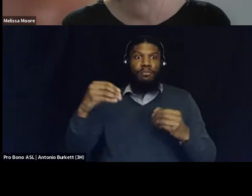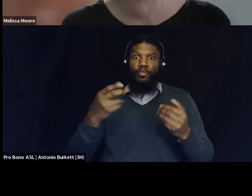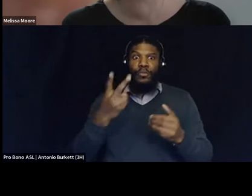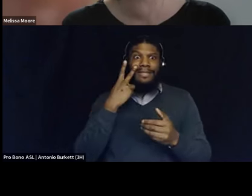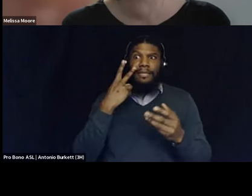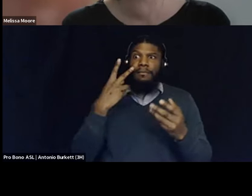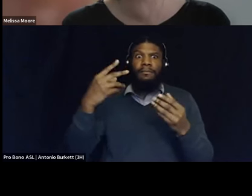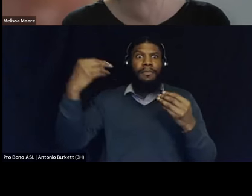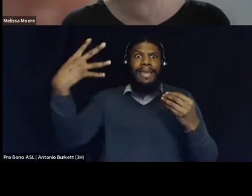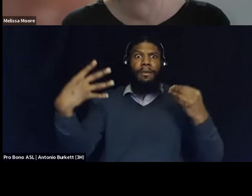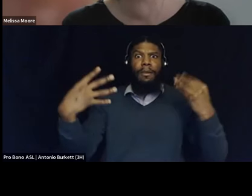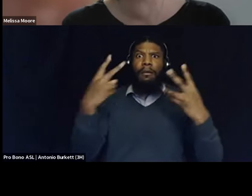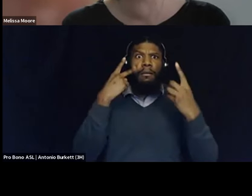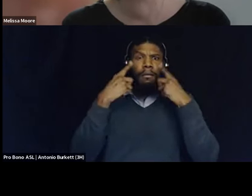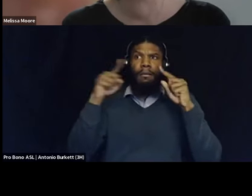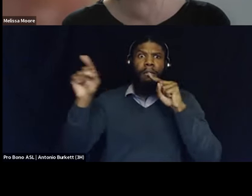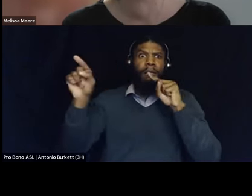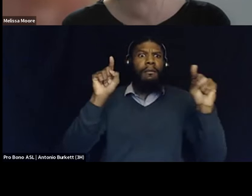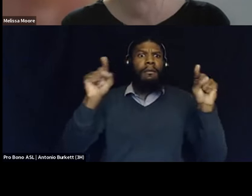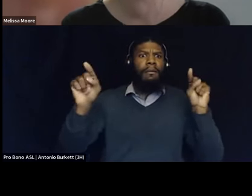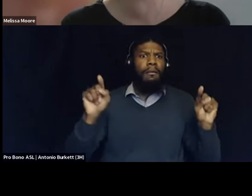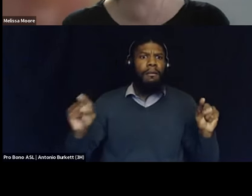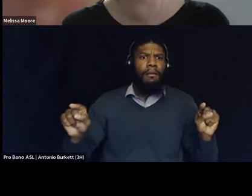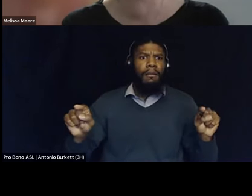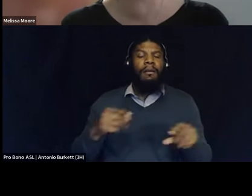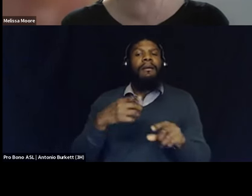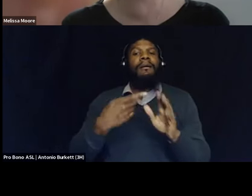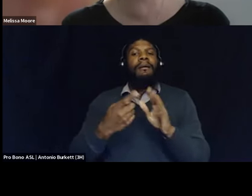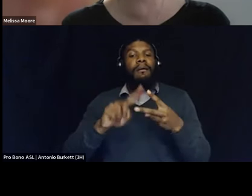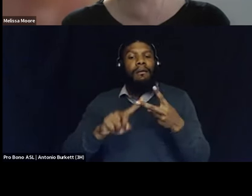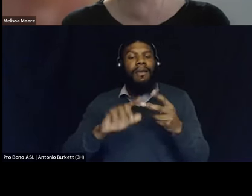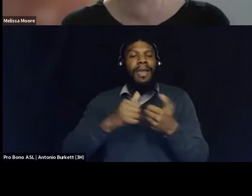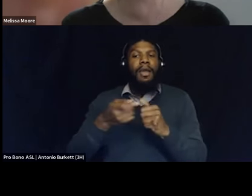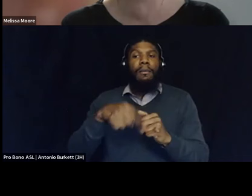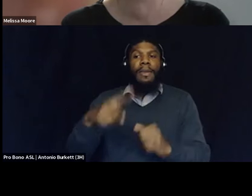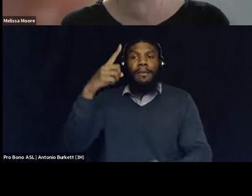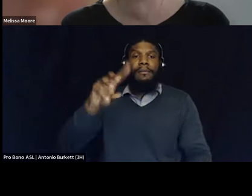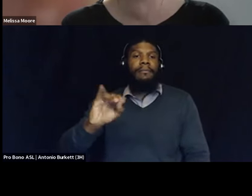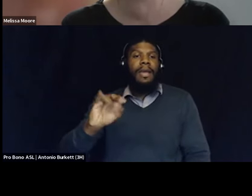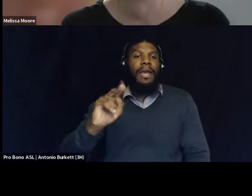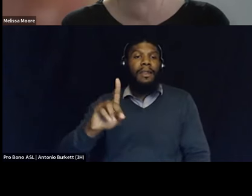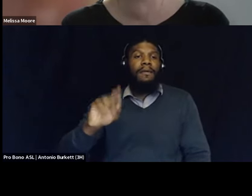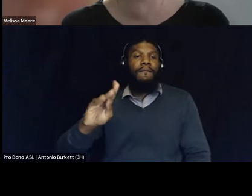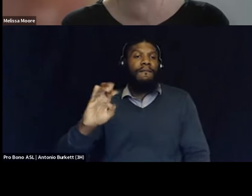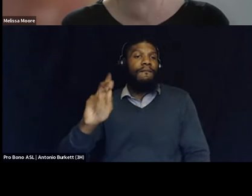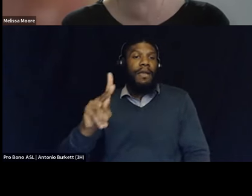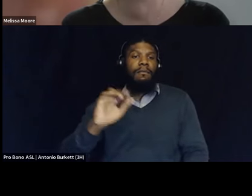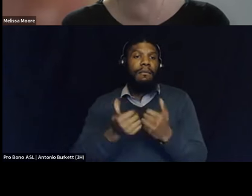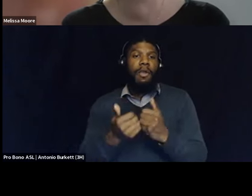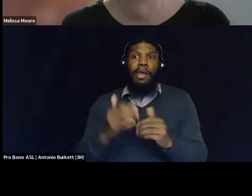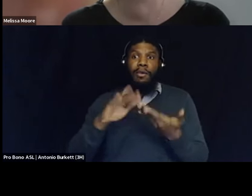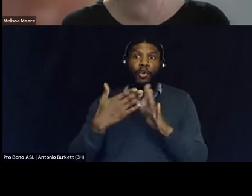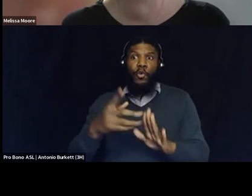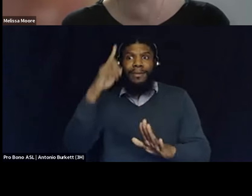but we also have to think about how they have mindfucked our community to believe that everyone needs to be a